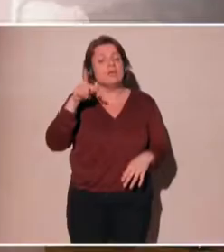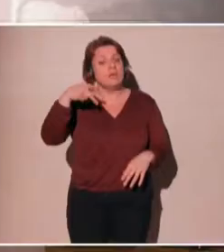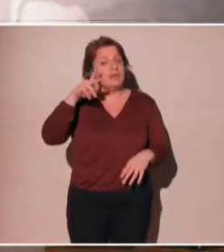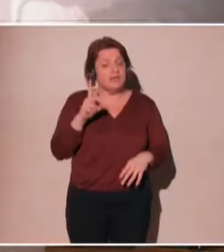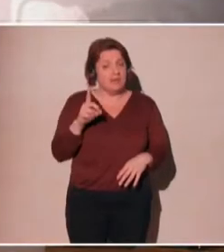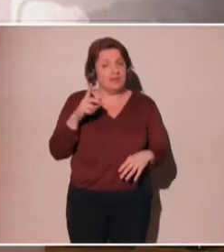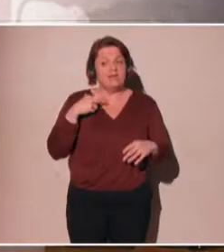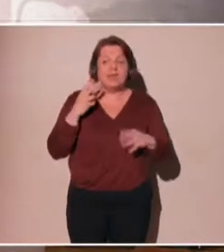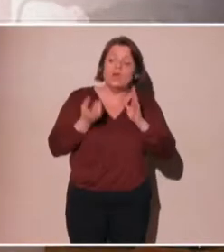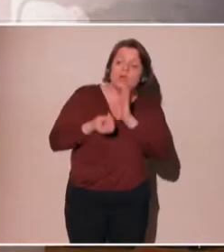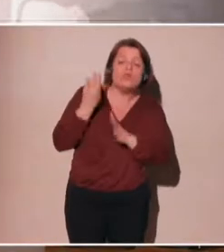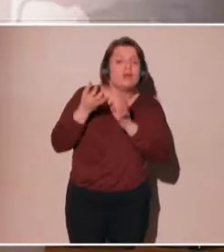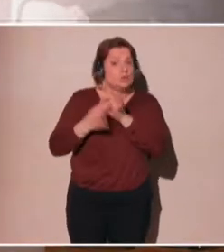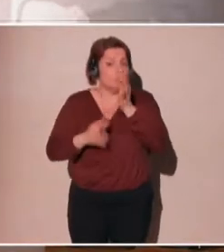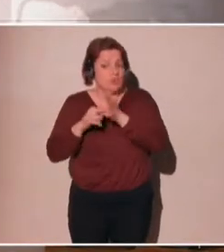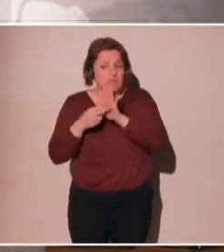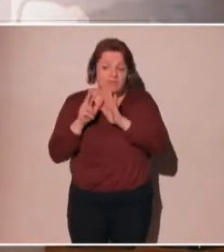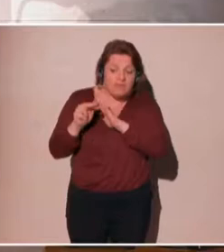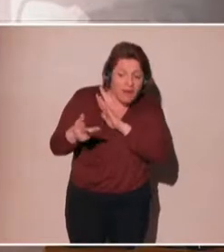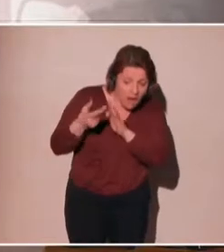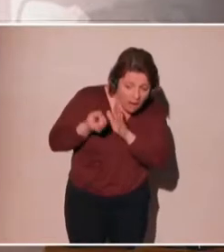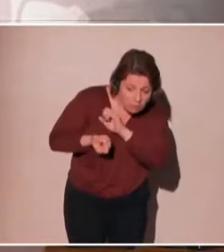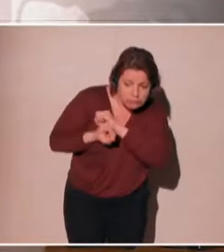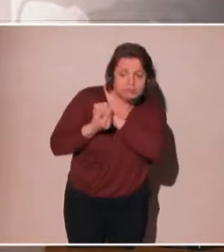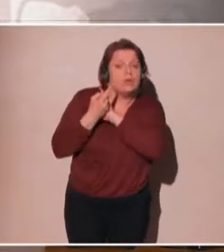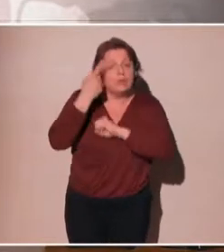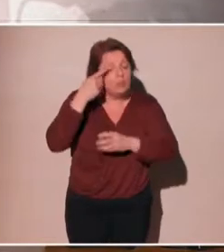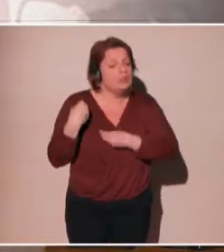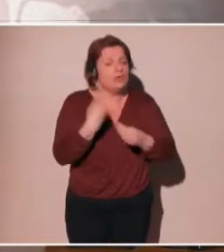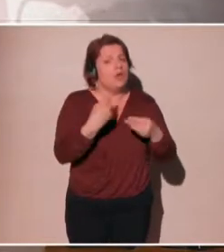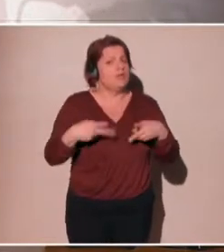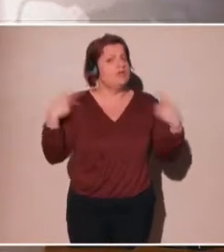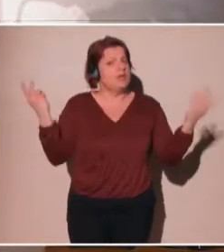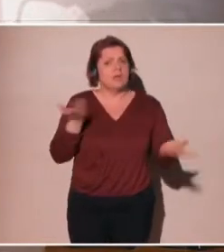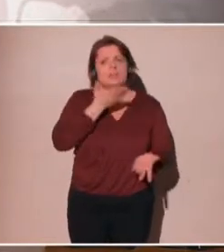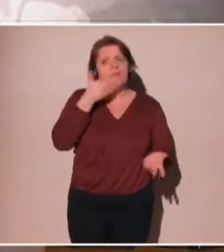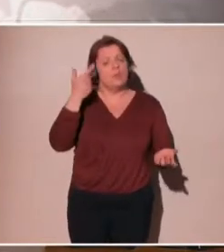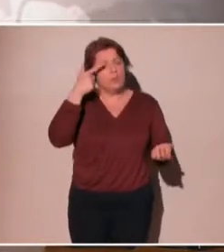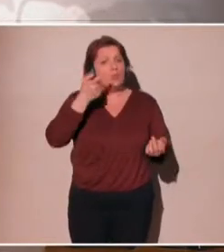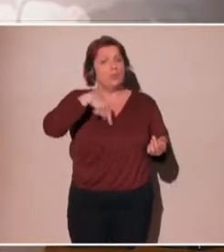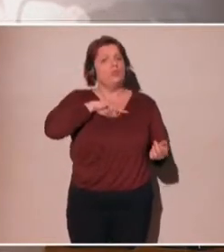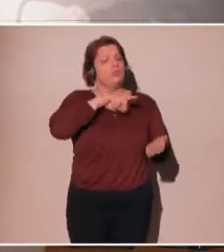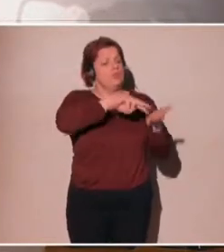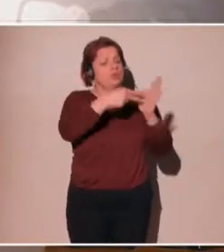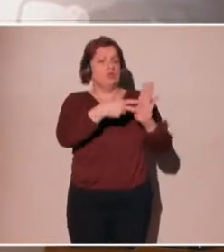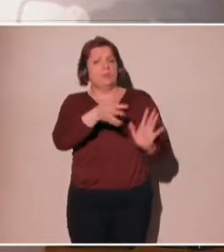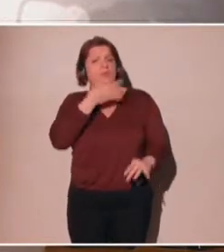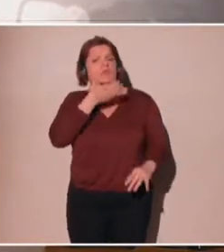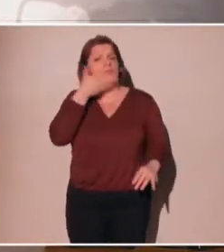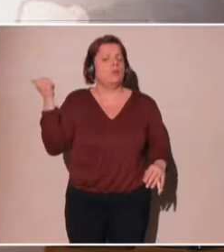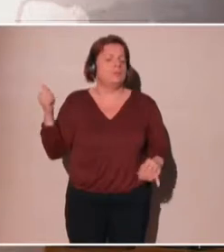we can all live a better life and enjoy these technologies. Thank you. Mr.